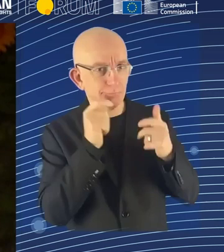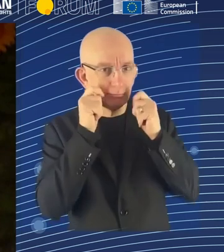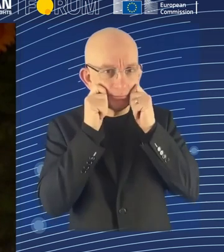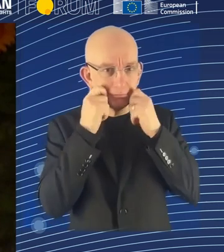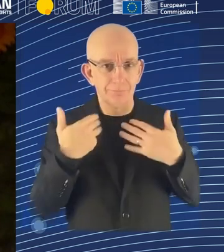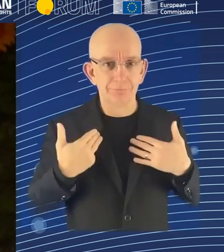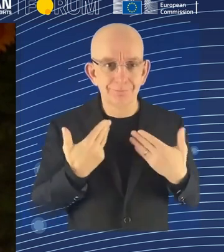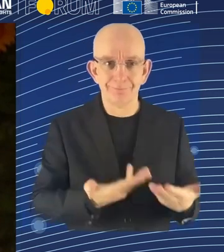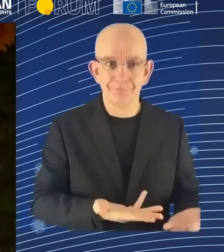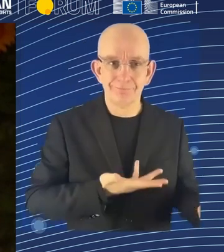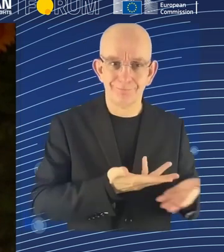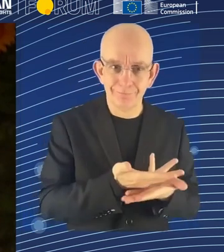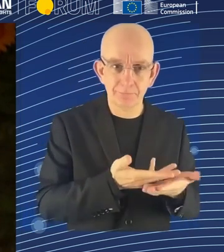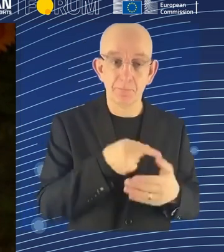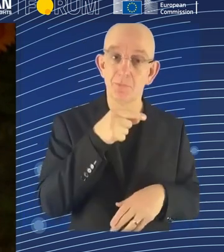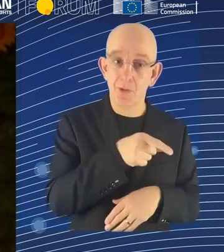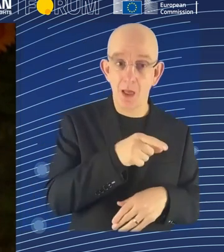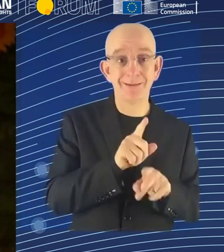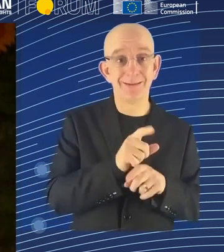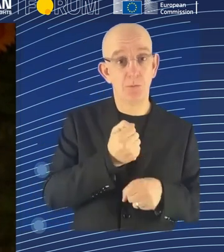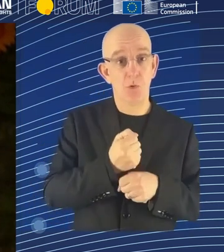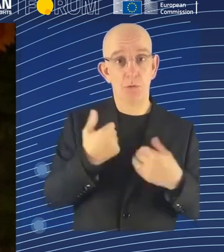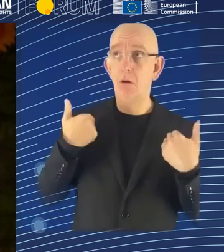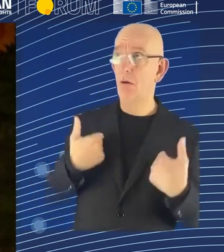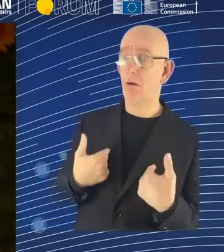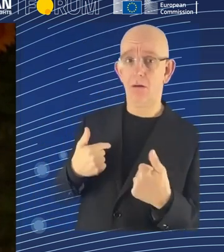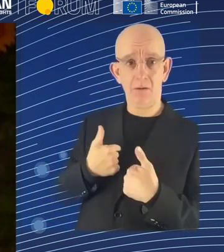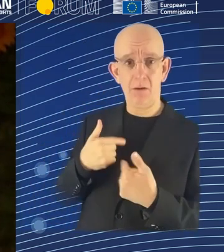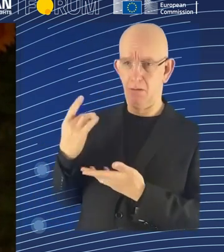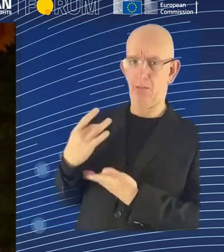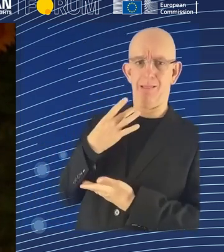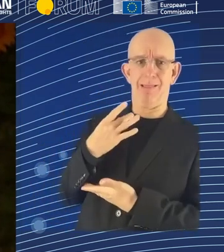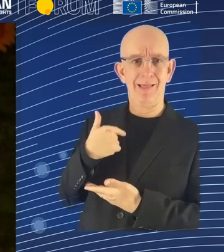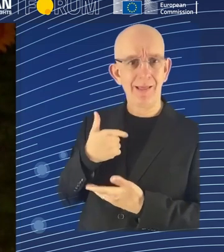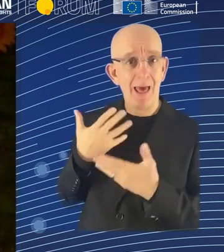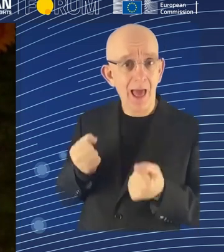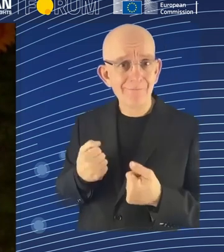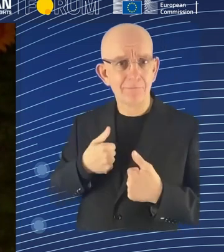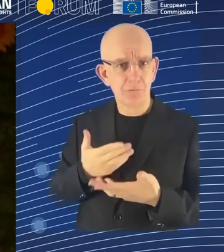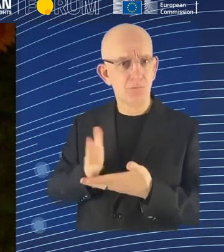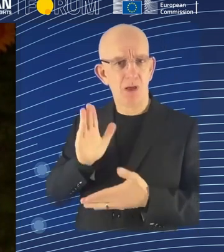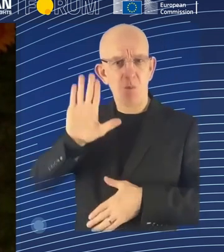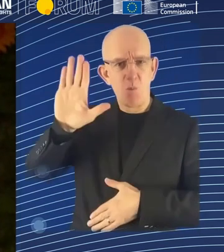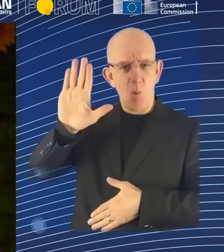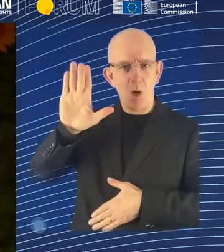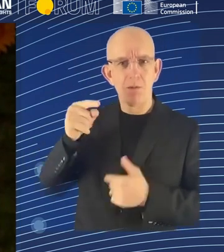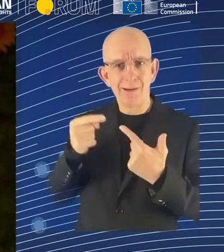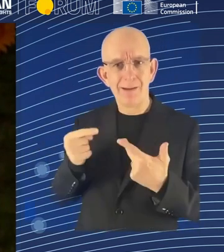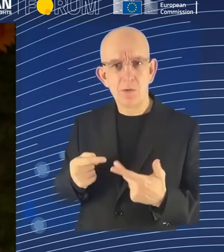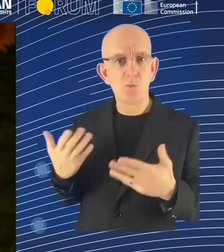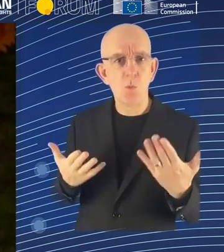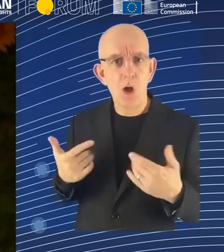put into law, but it is coming up over and over again. In healthcare and in social welfare, nurses and